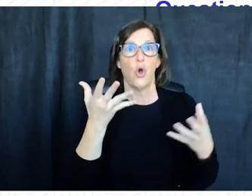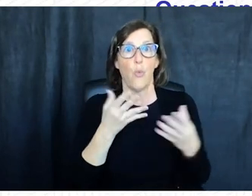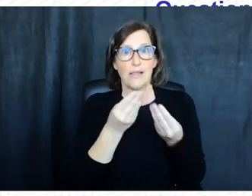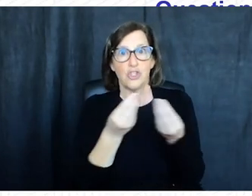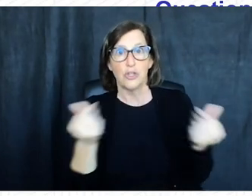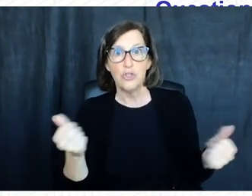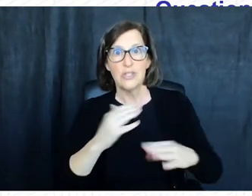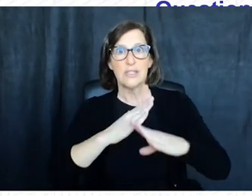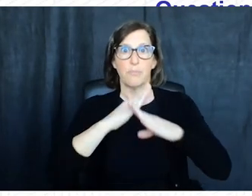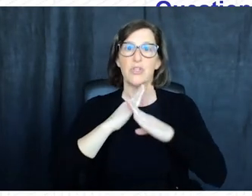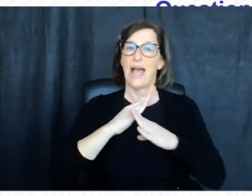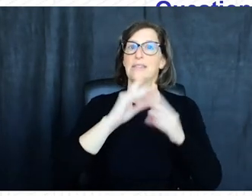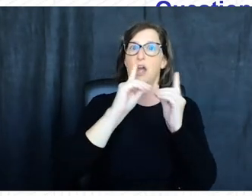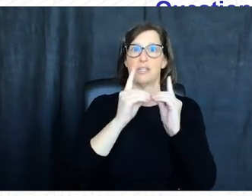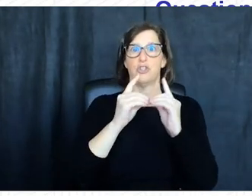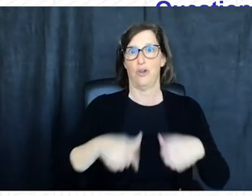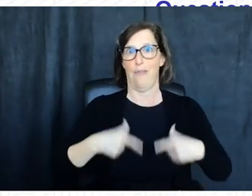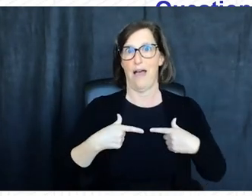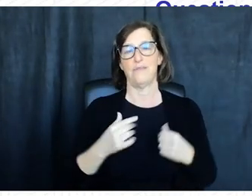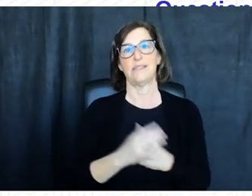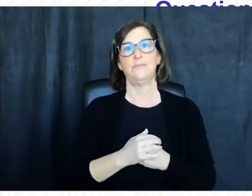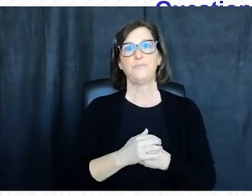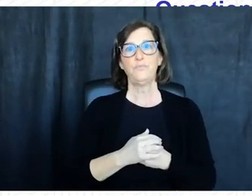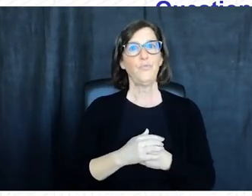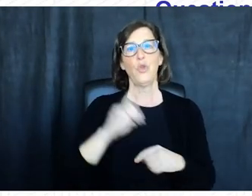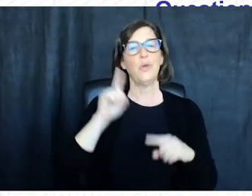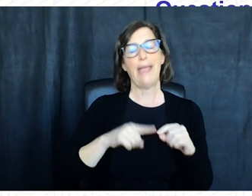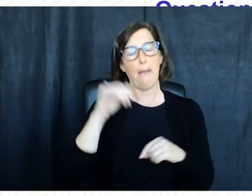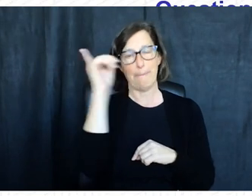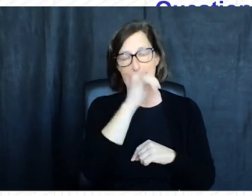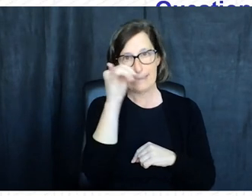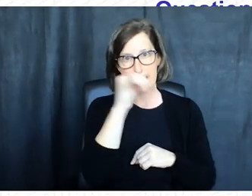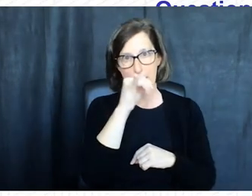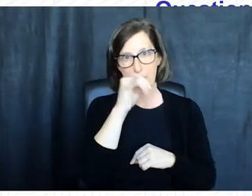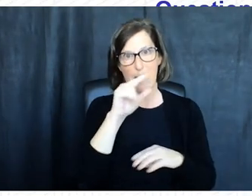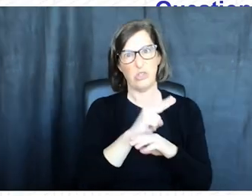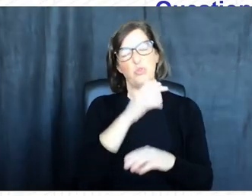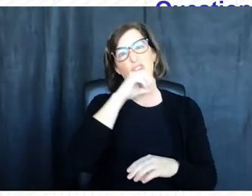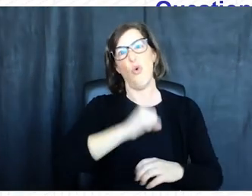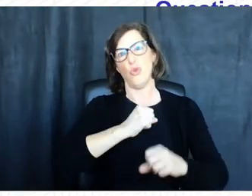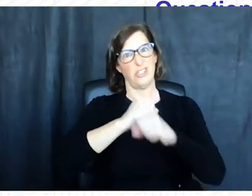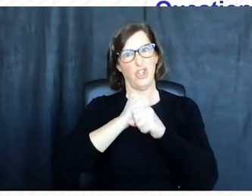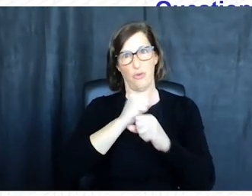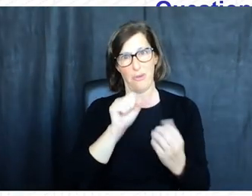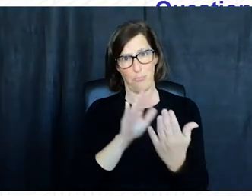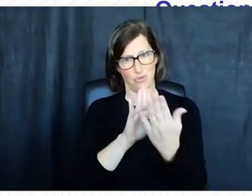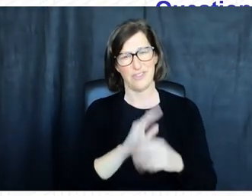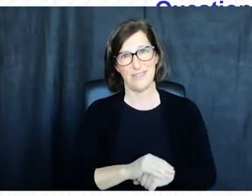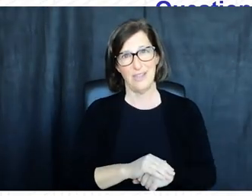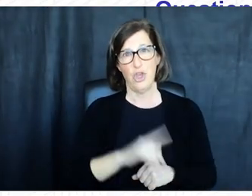innovation hungry for solutions to protect our digital existence let us not be foolish by clinging to outdated security methods